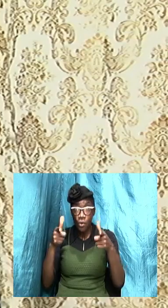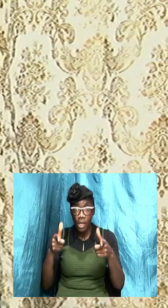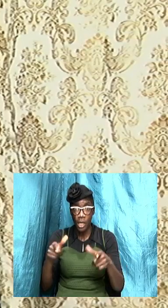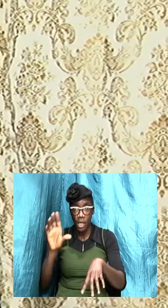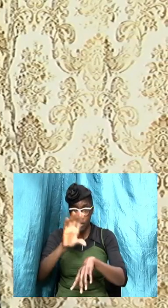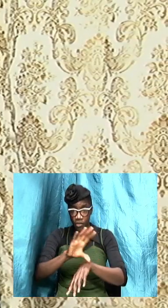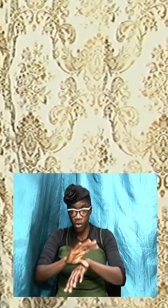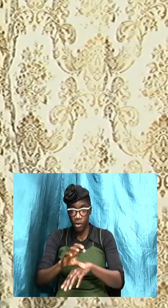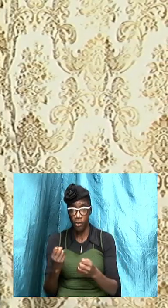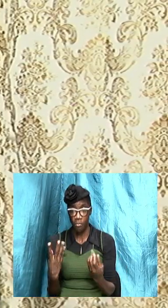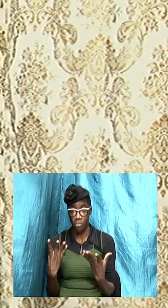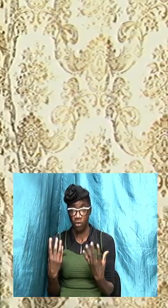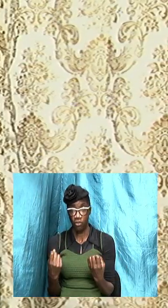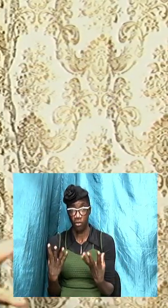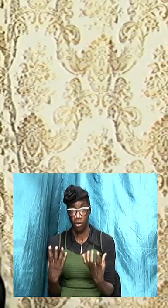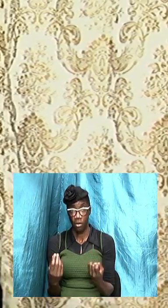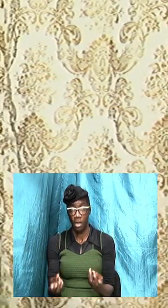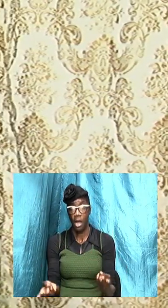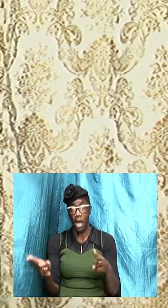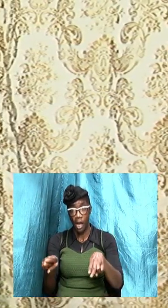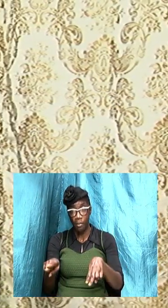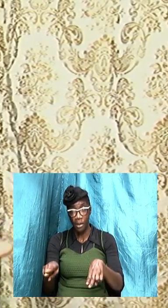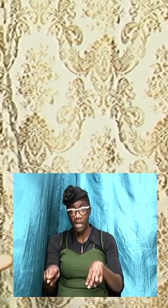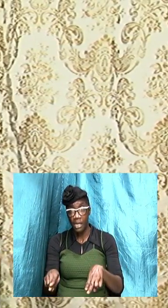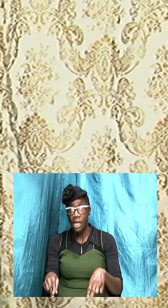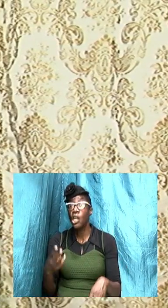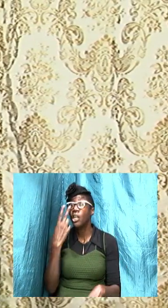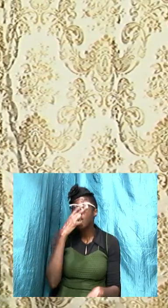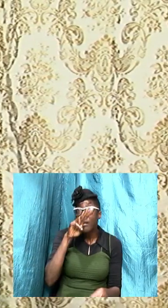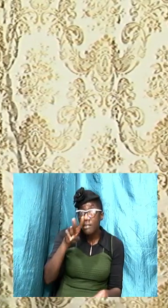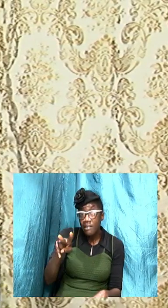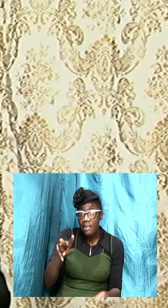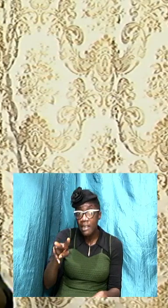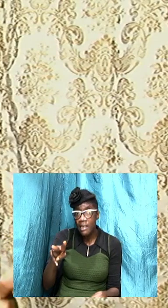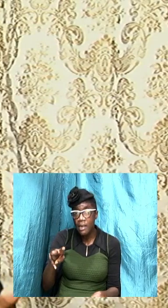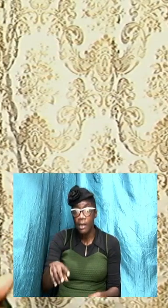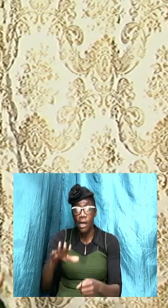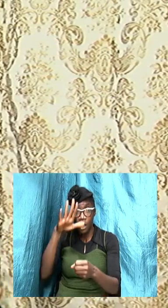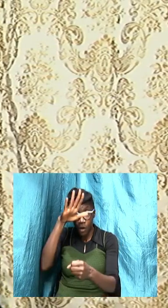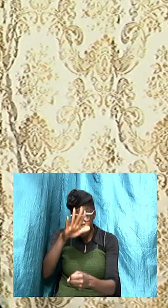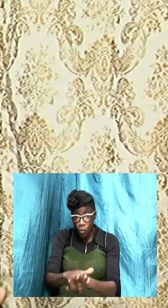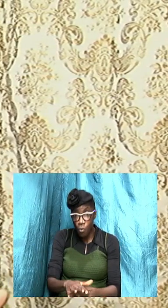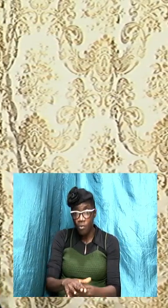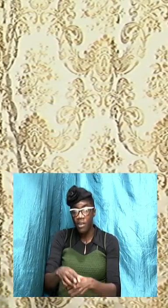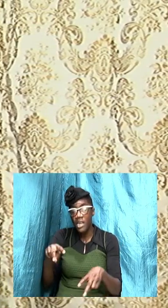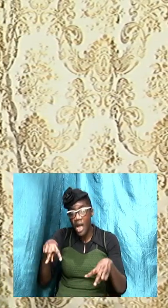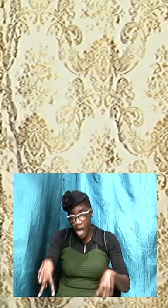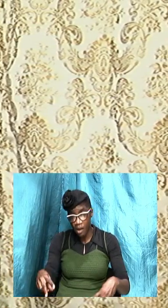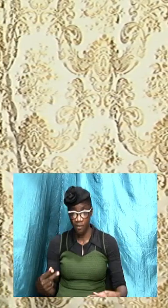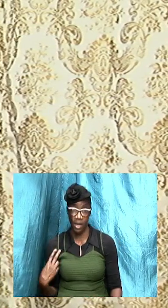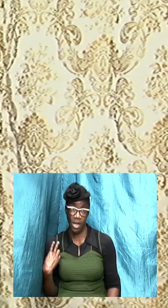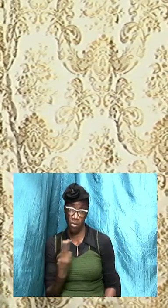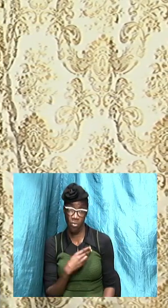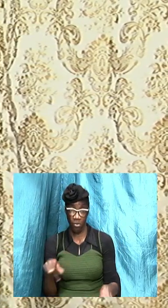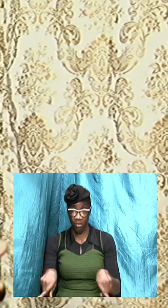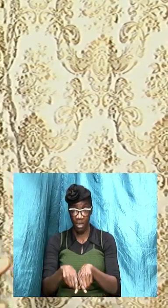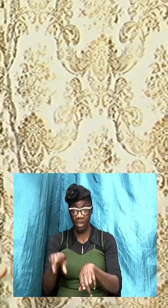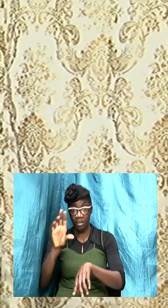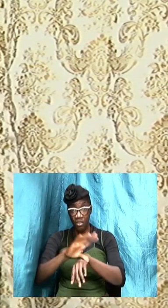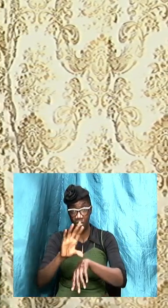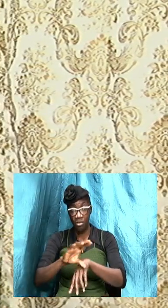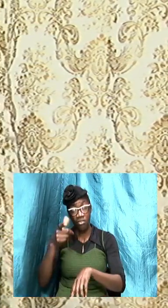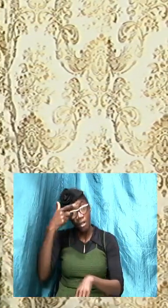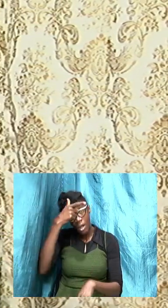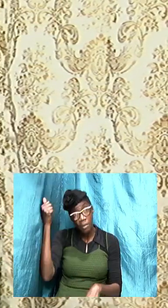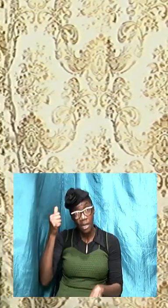happening and again we can see the effect that COVID is having on us even as a church because